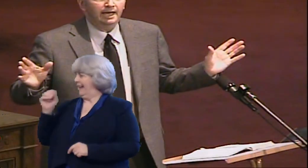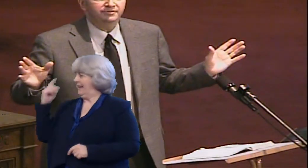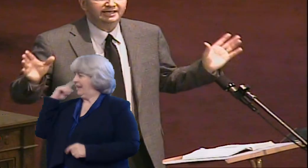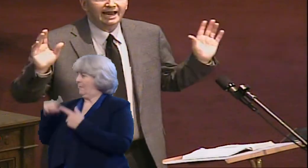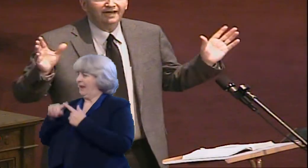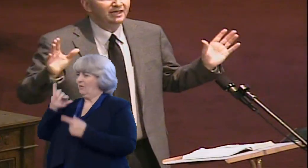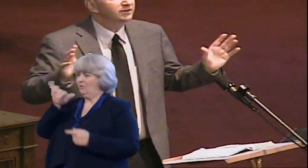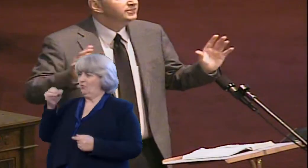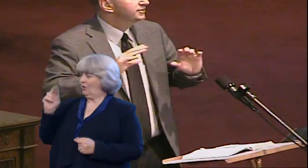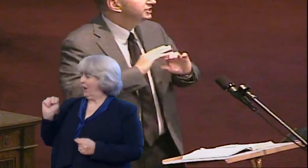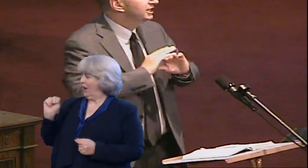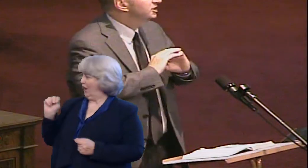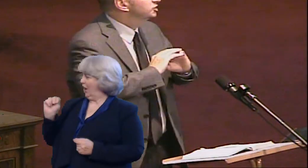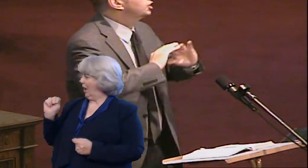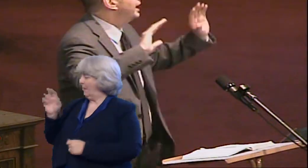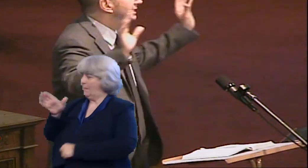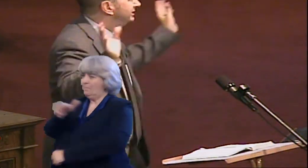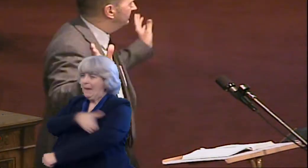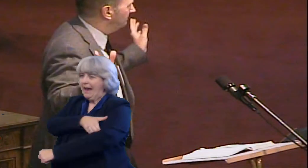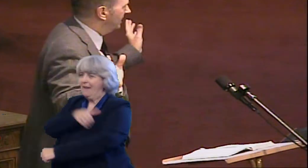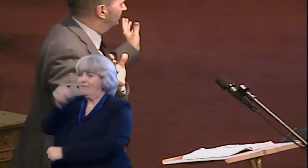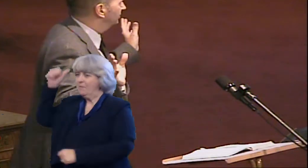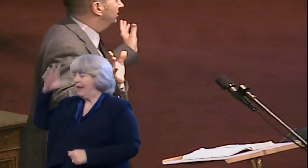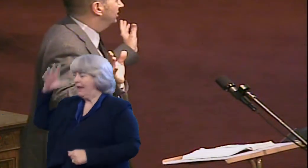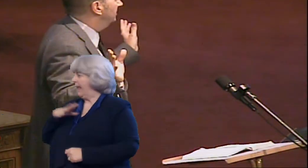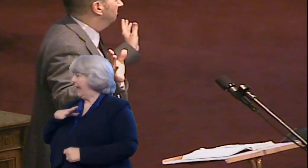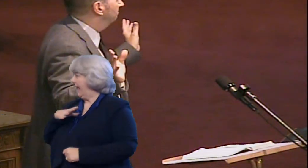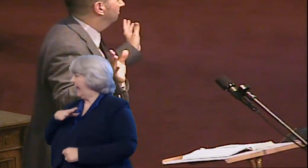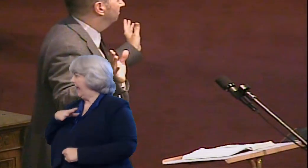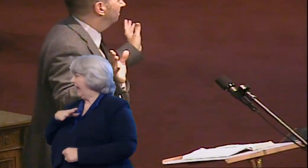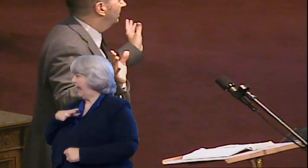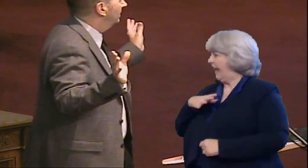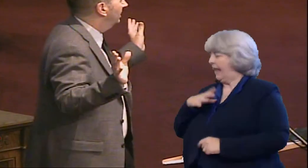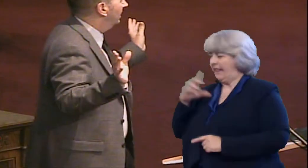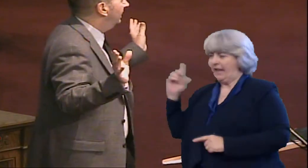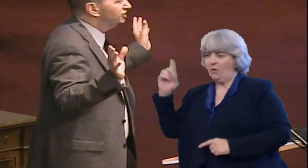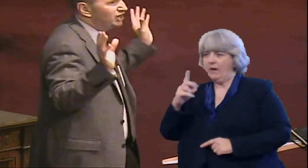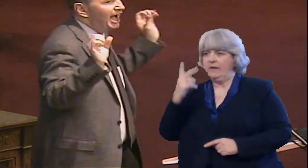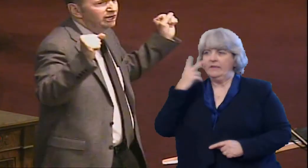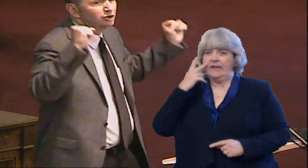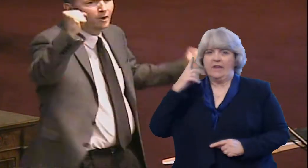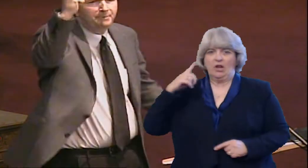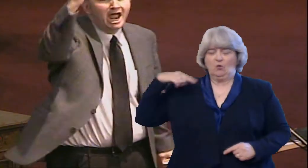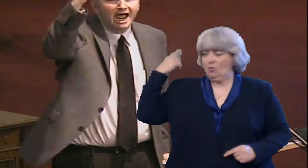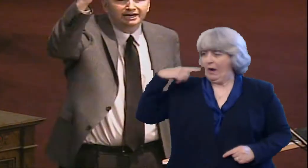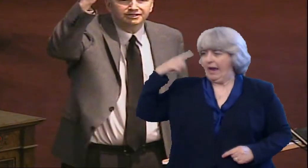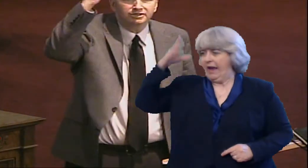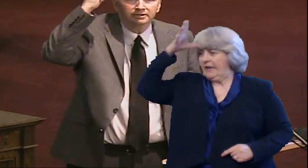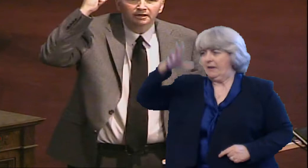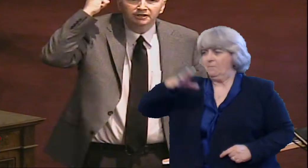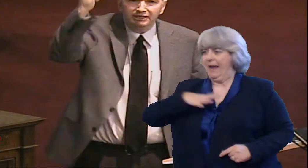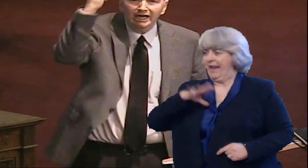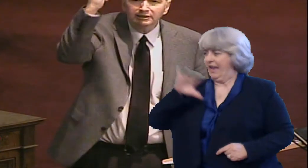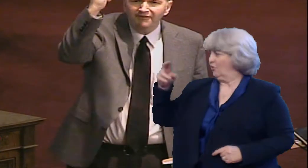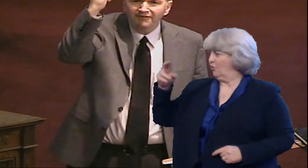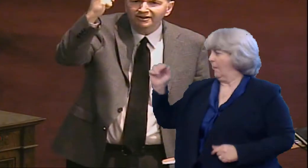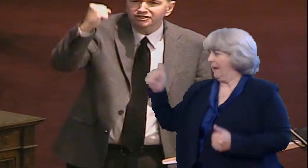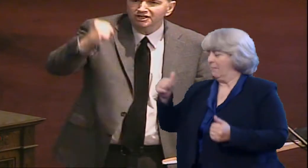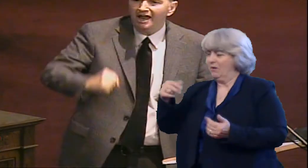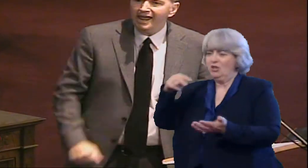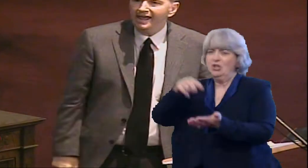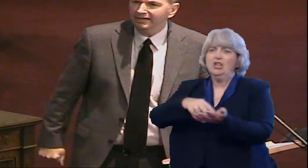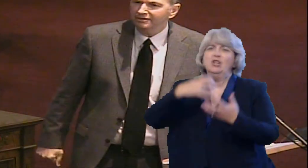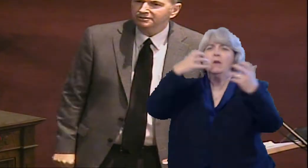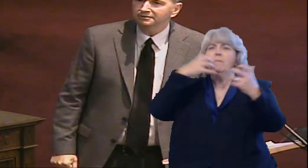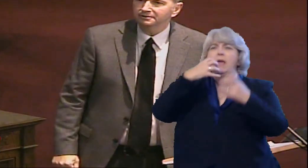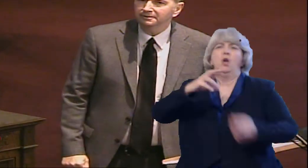And they get out there and they see this crazy man to them. And he's shouting, Repent! The kingdom of heaven is